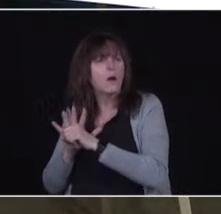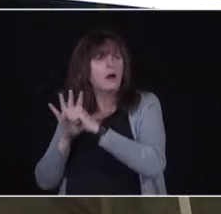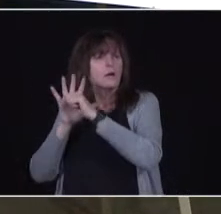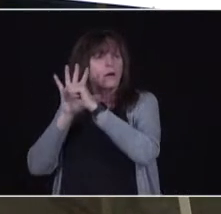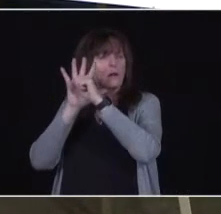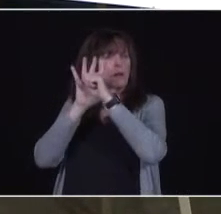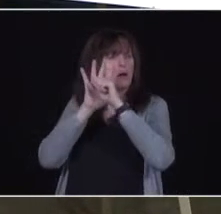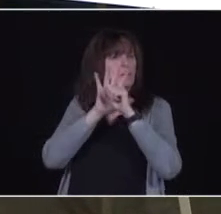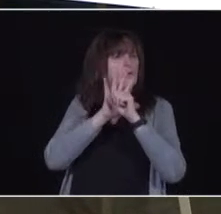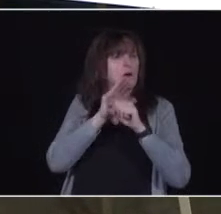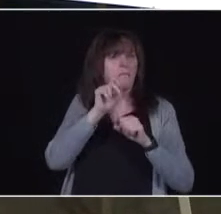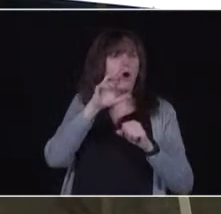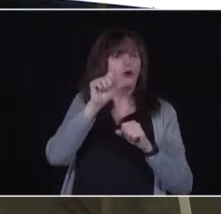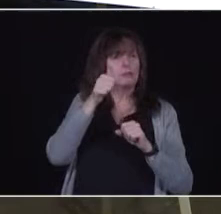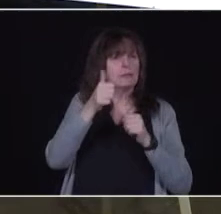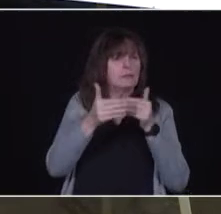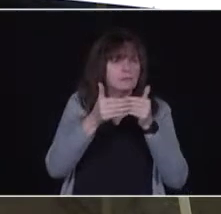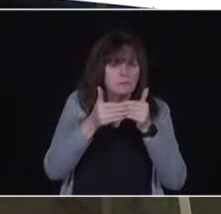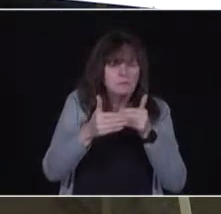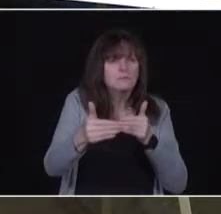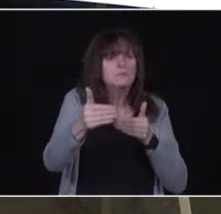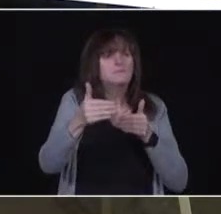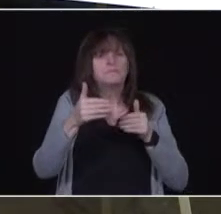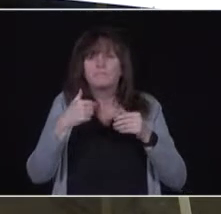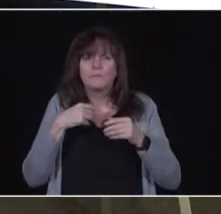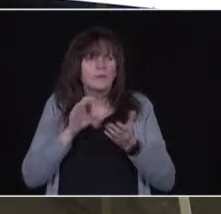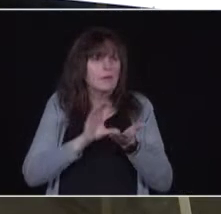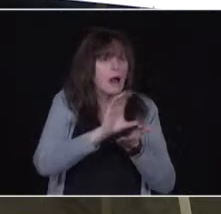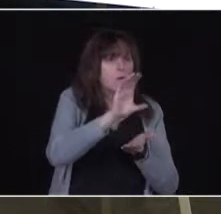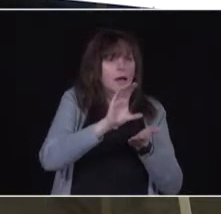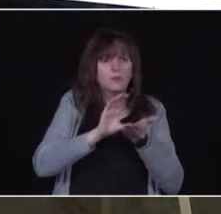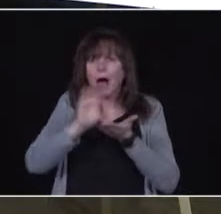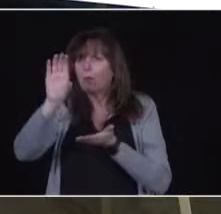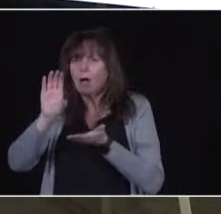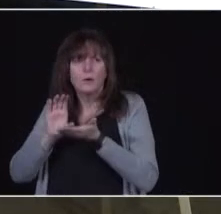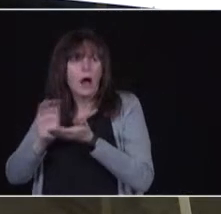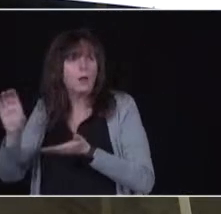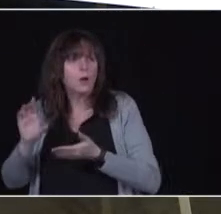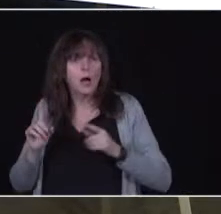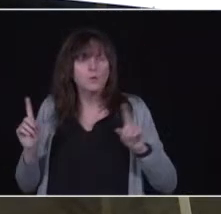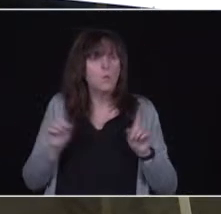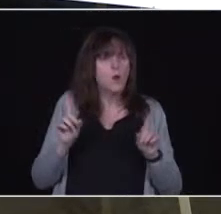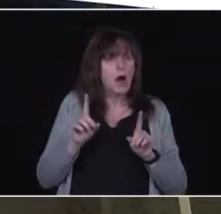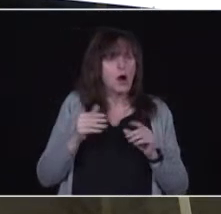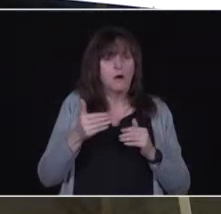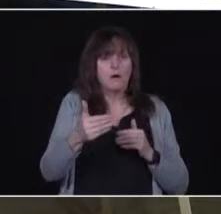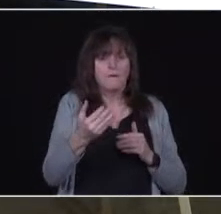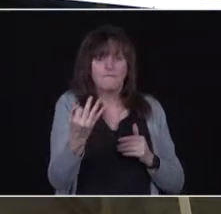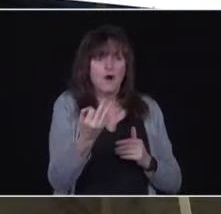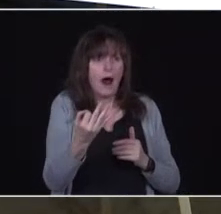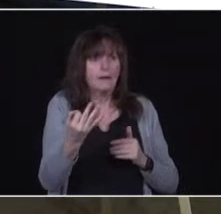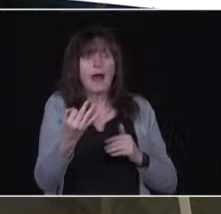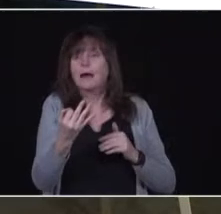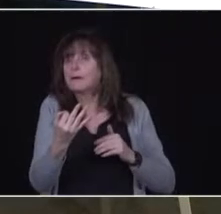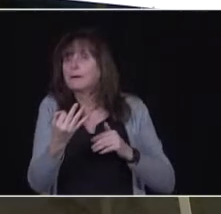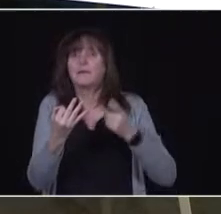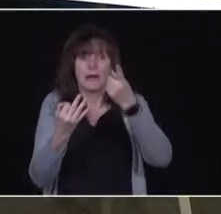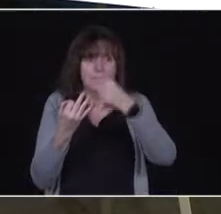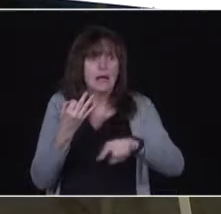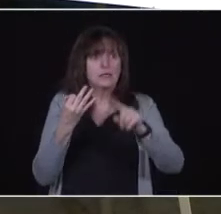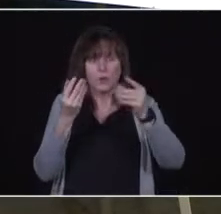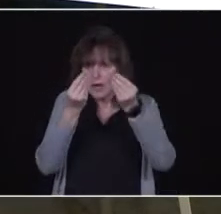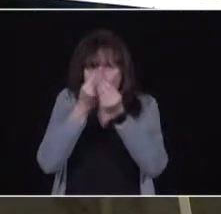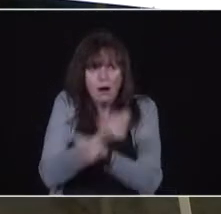We will allocate it on the Friday before it arrives the following week. And that gives us the ability to respond to be able to reinforce success,